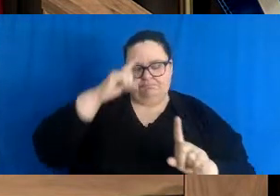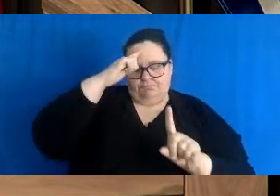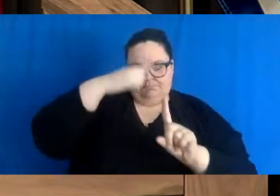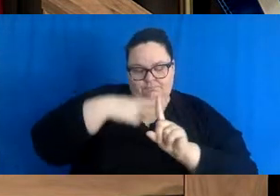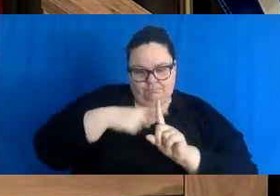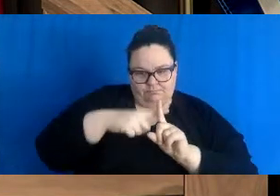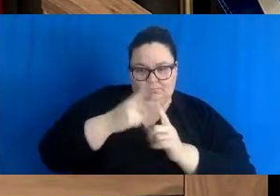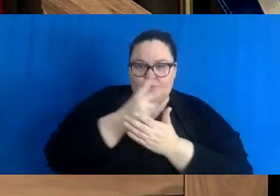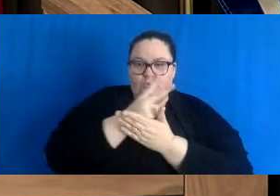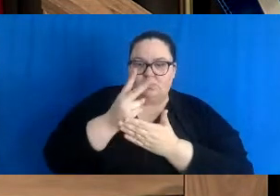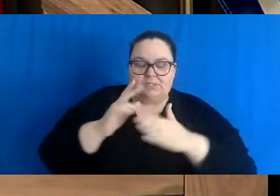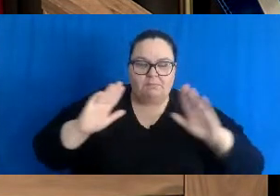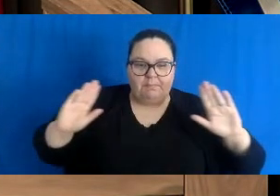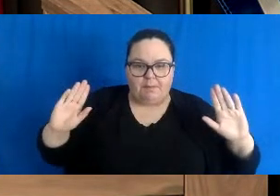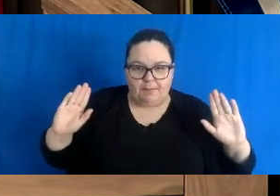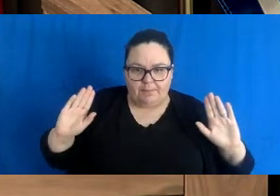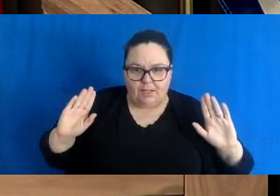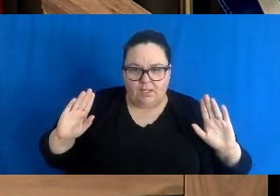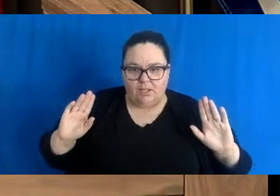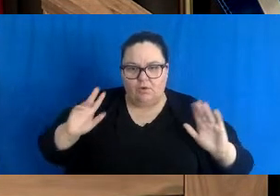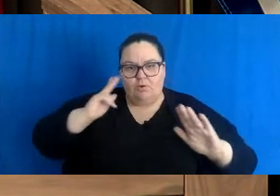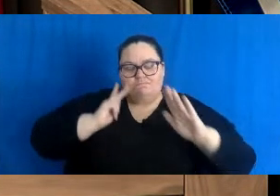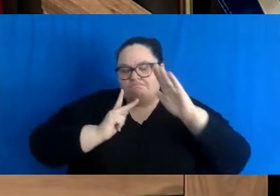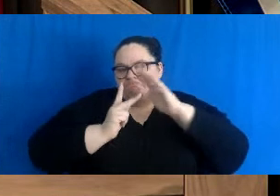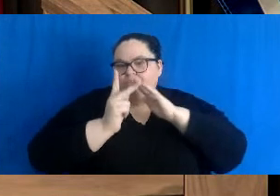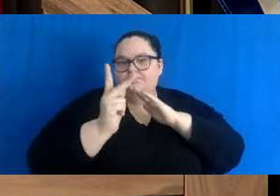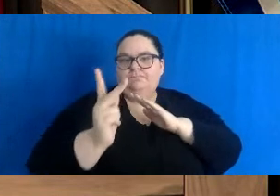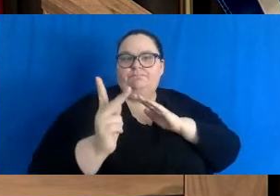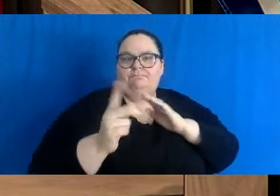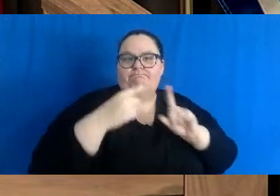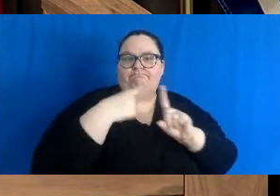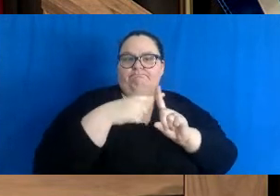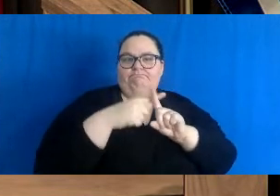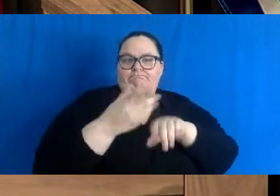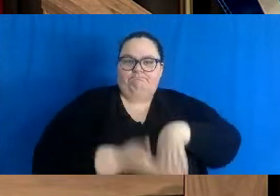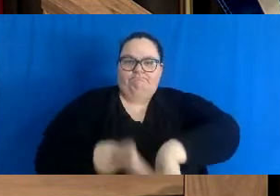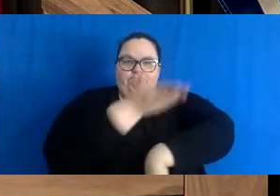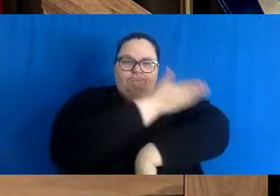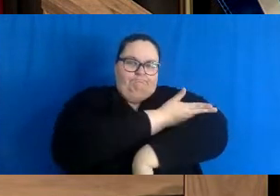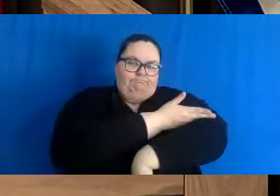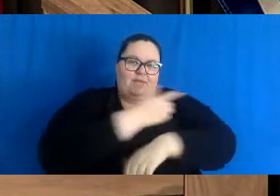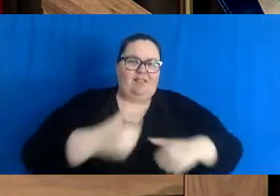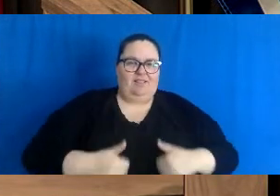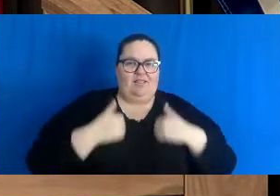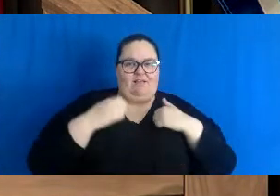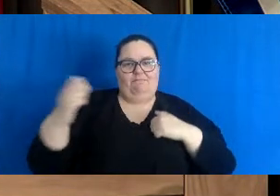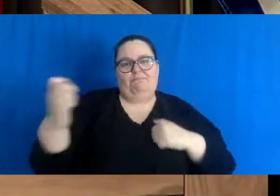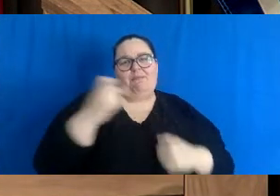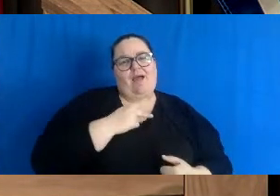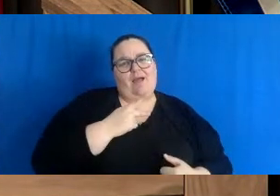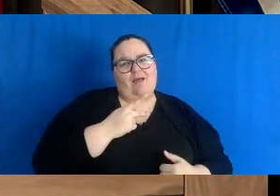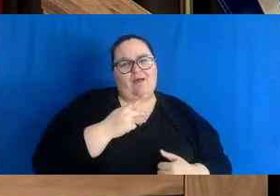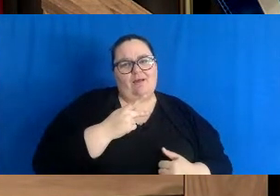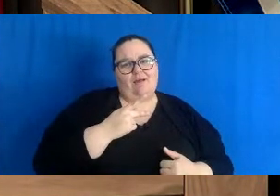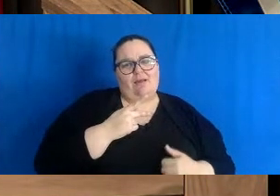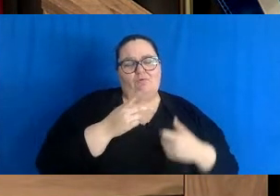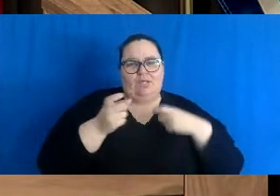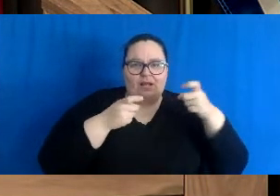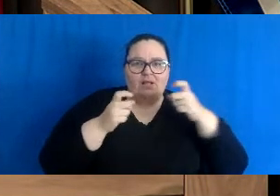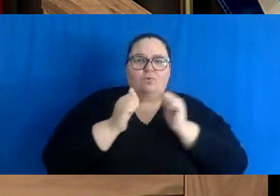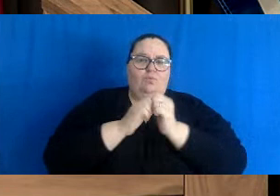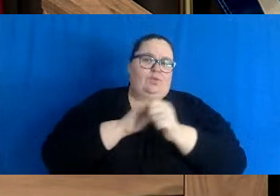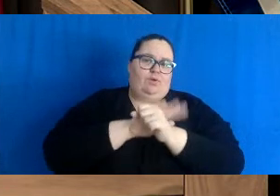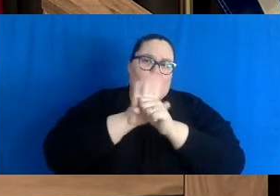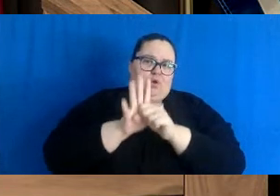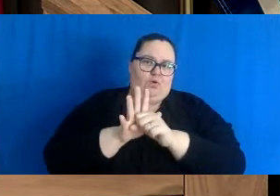that we can target beyond this and see a life returning where we can manage with COVID and we can manage